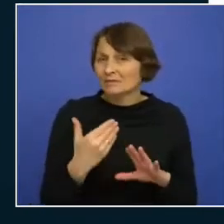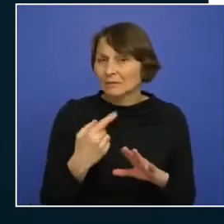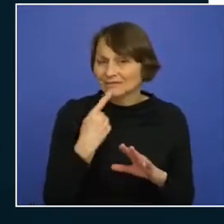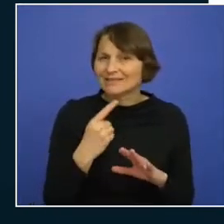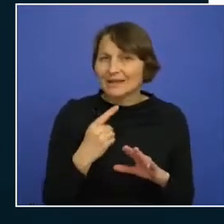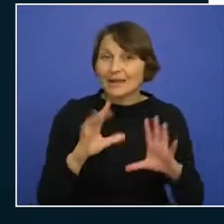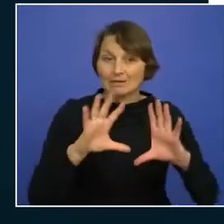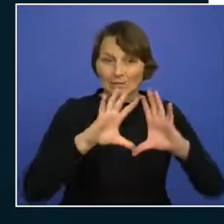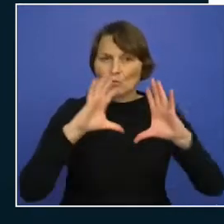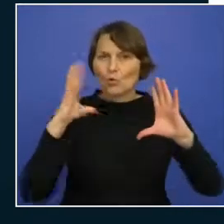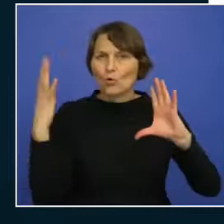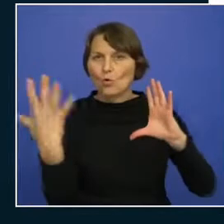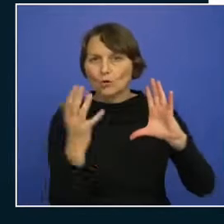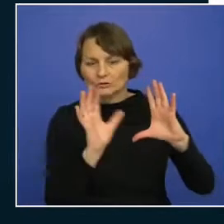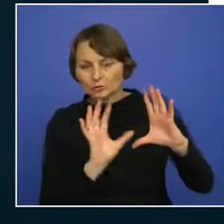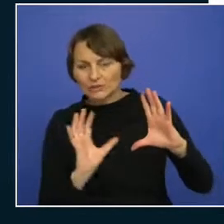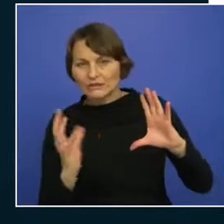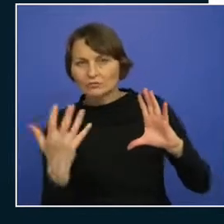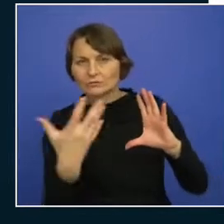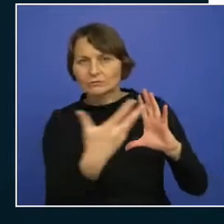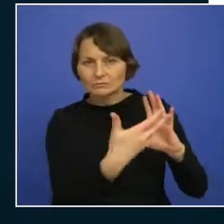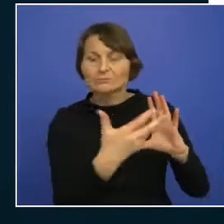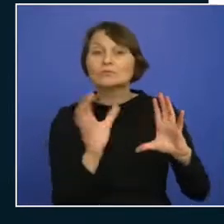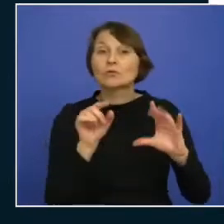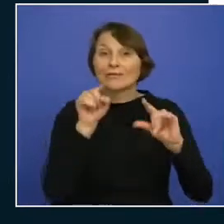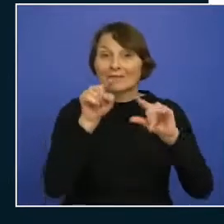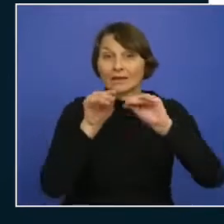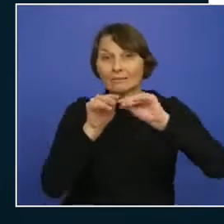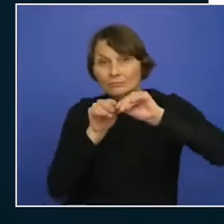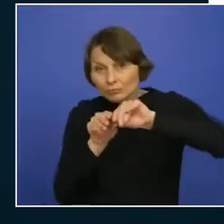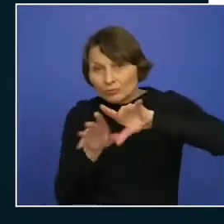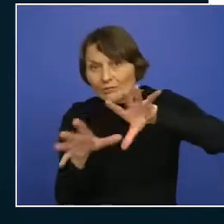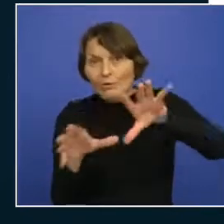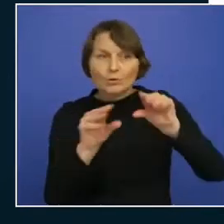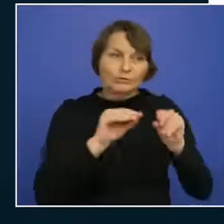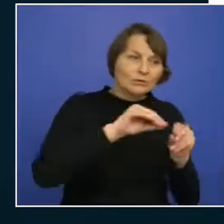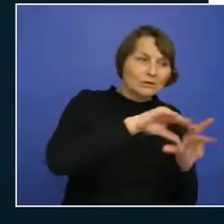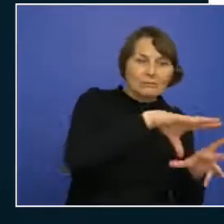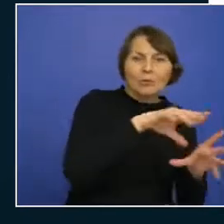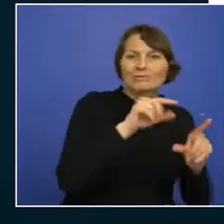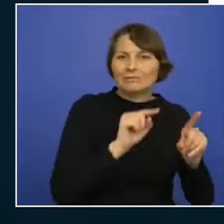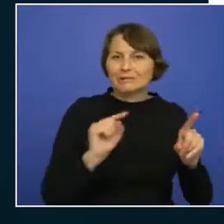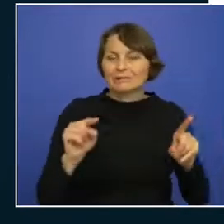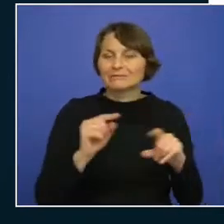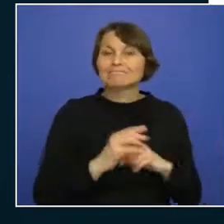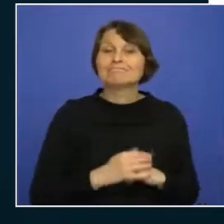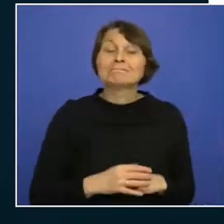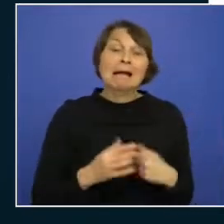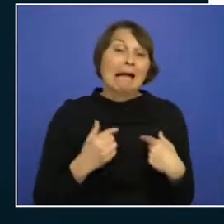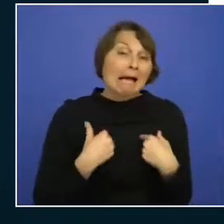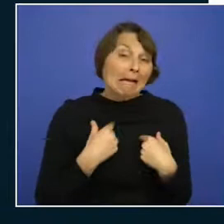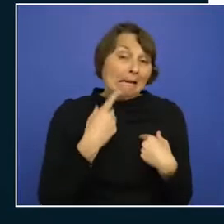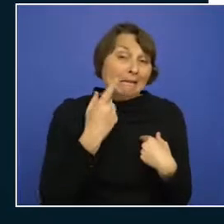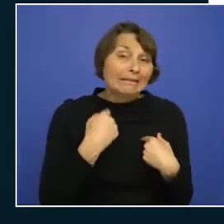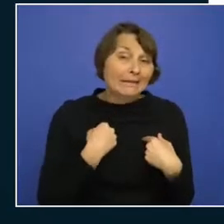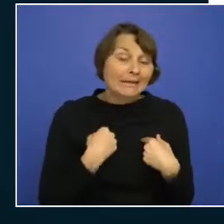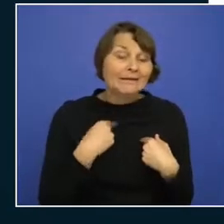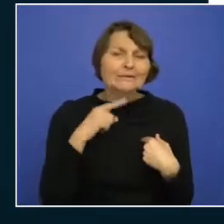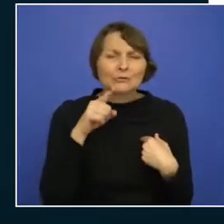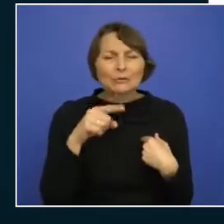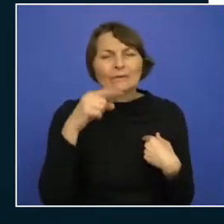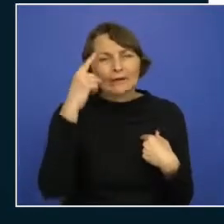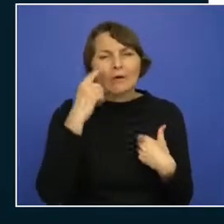location where your resource is deployed and my take on this is only using it when you're utilizing multiple